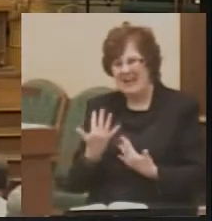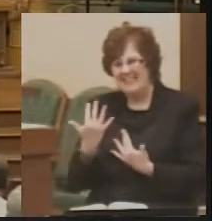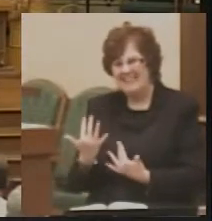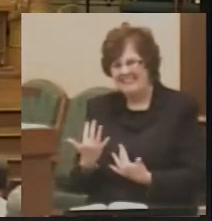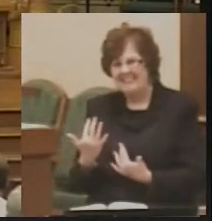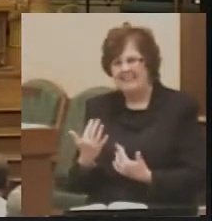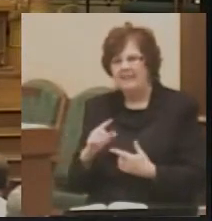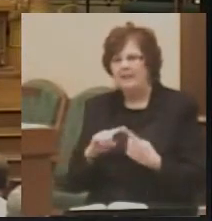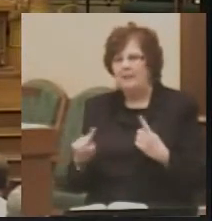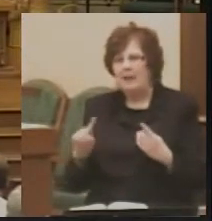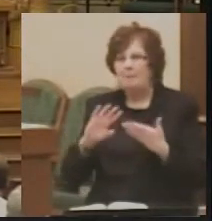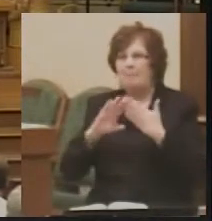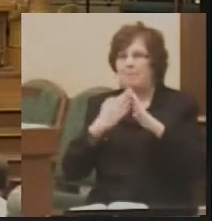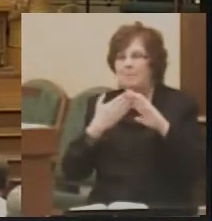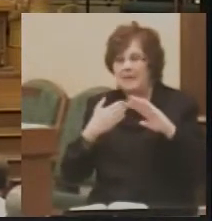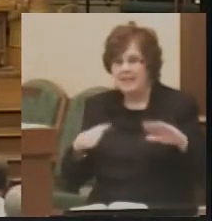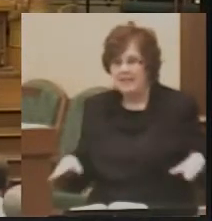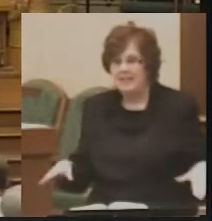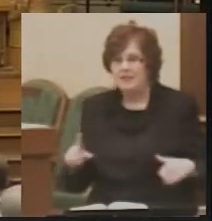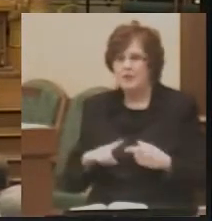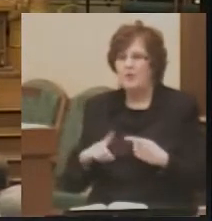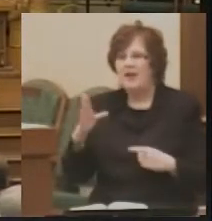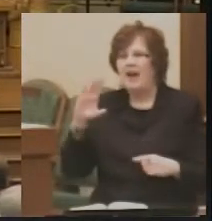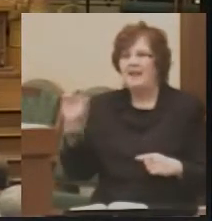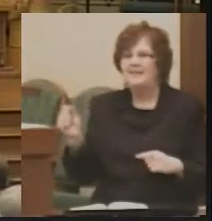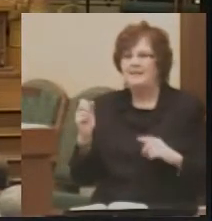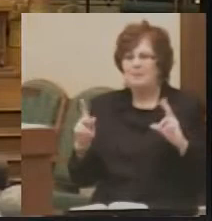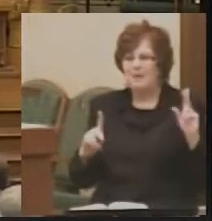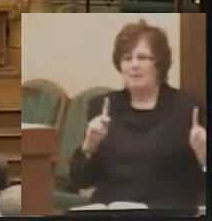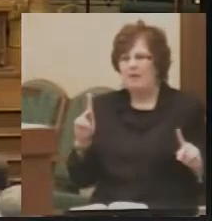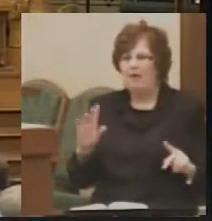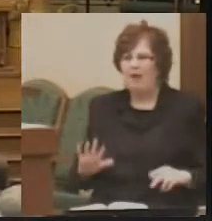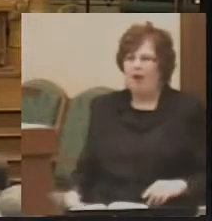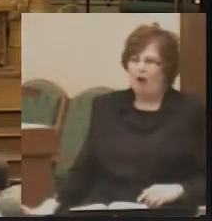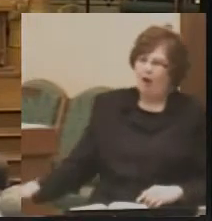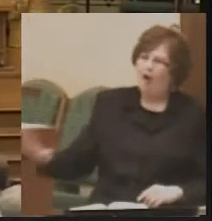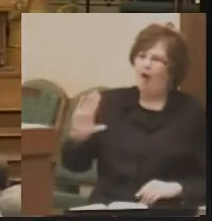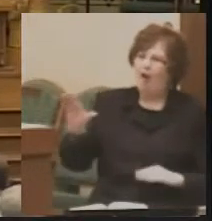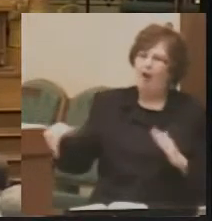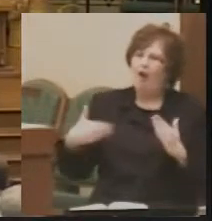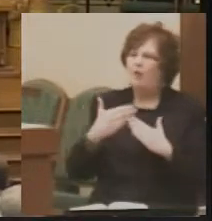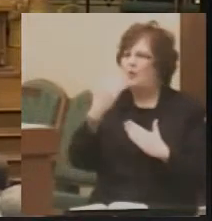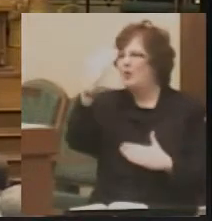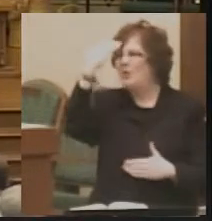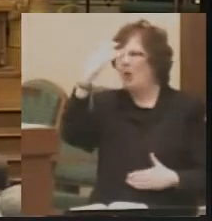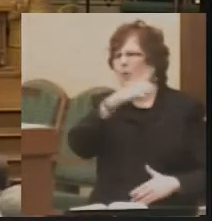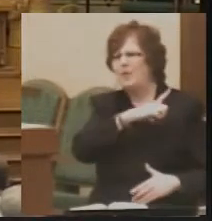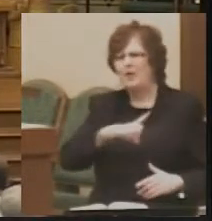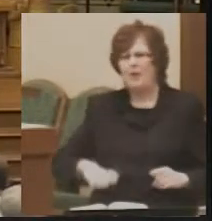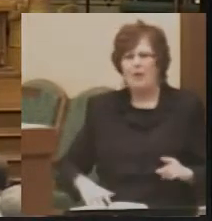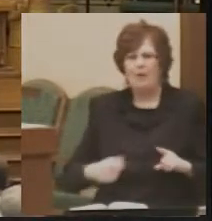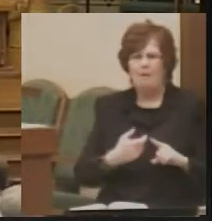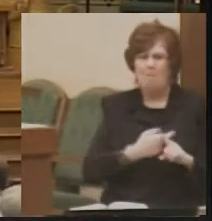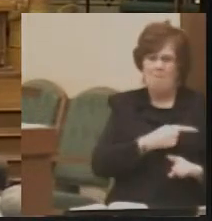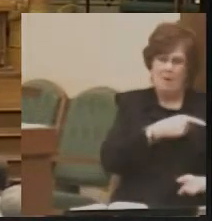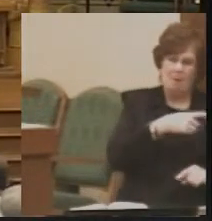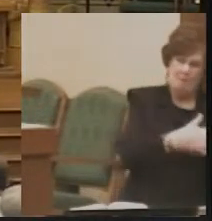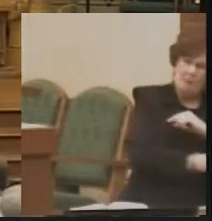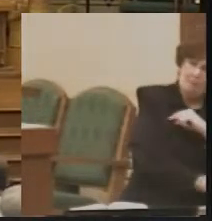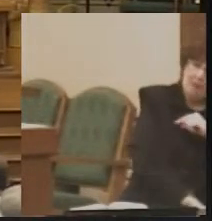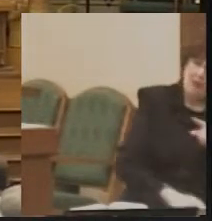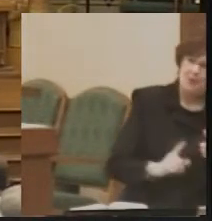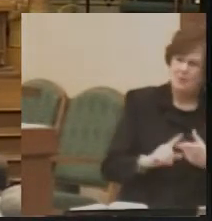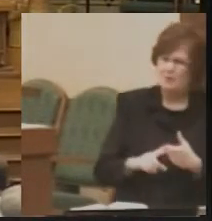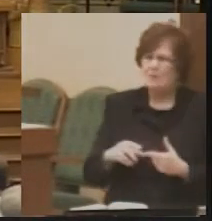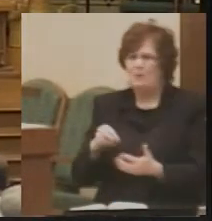Meanwhile, peace to God's people. All who know the Lord from the least of them to the